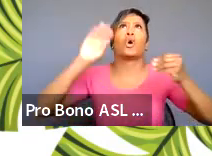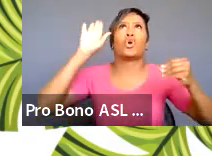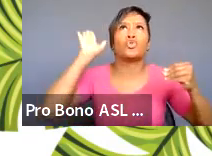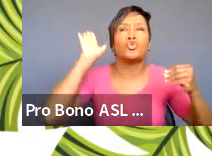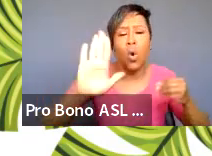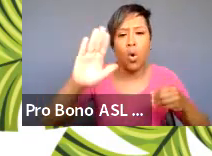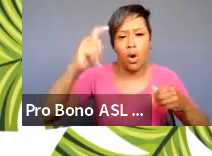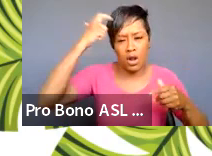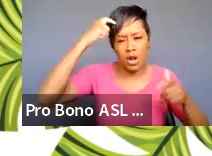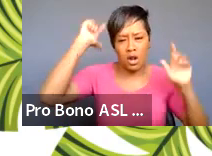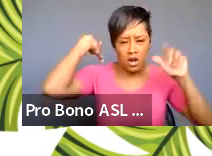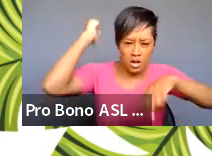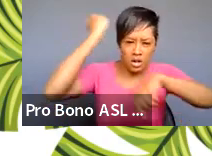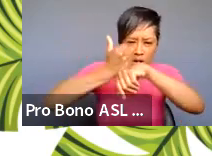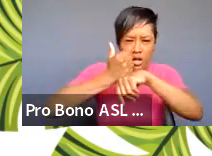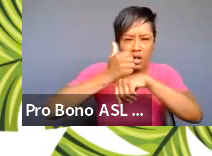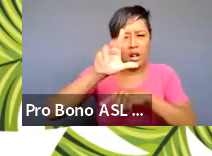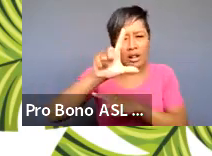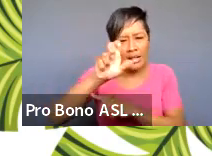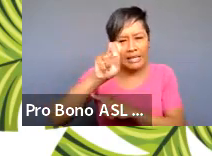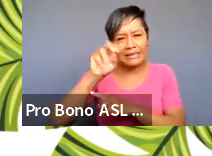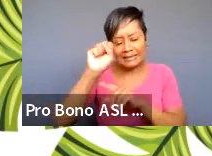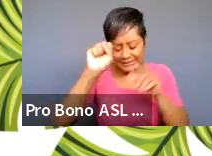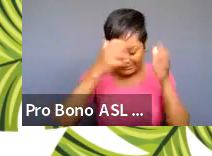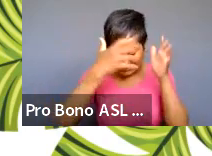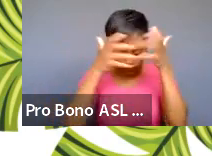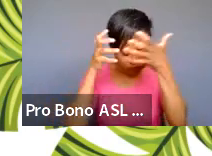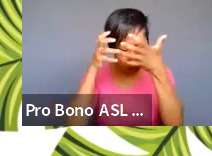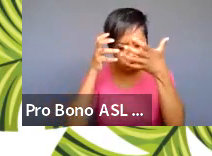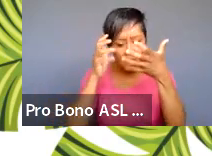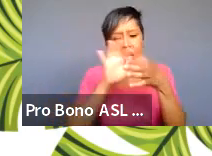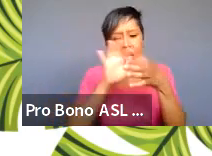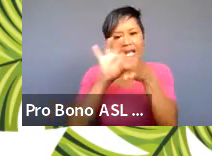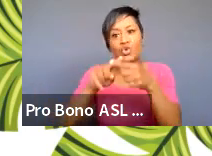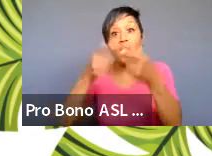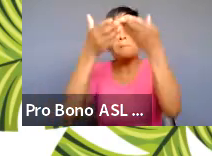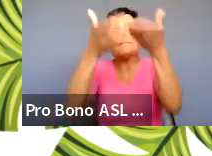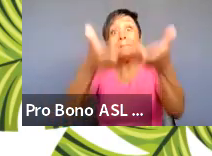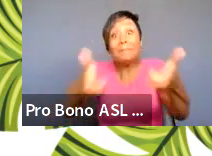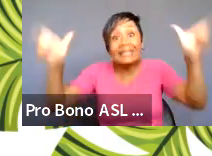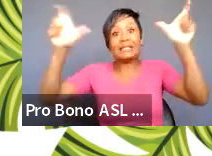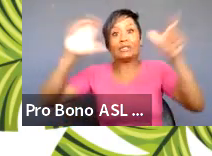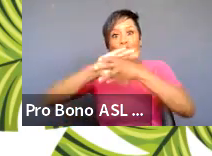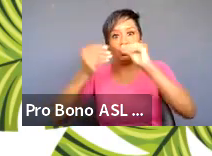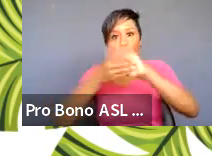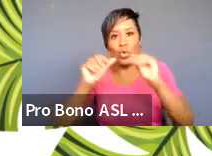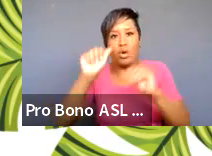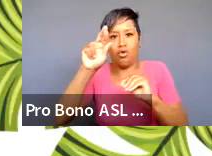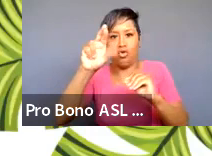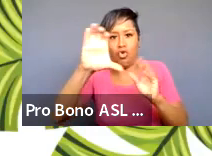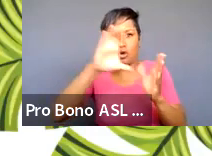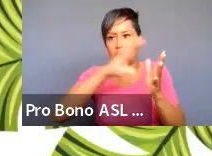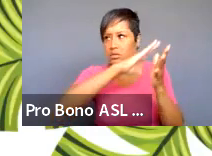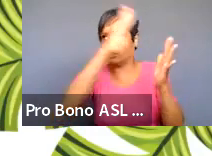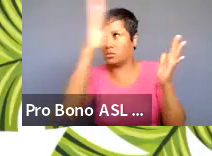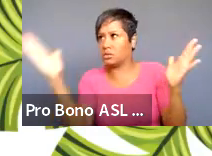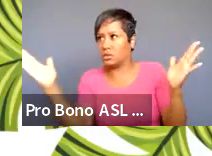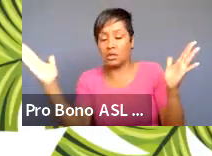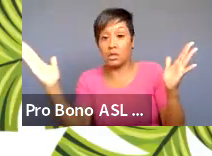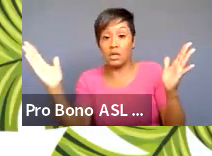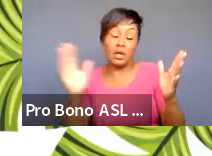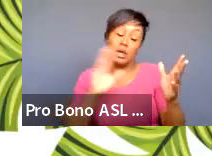connected to the larger arc of the story that you want to tell does that make sense between narrative between story